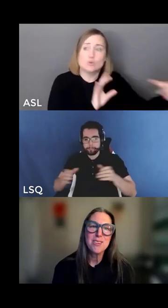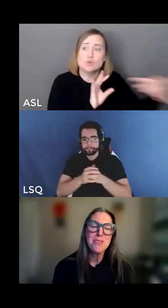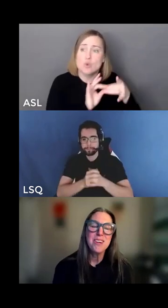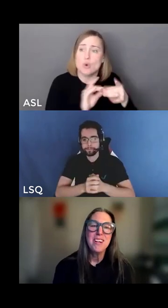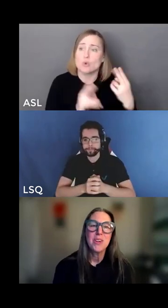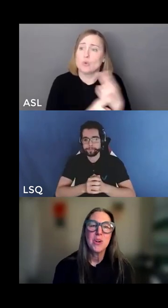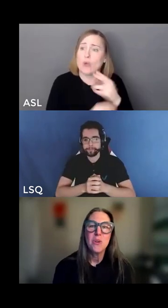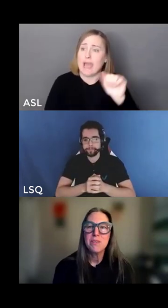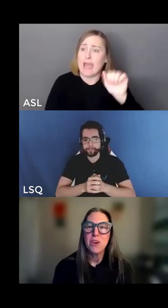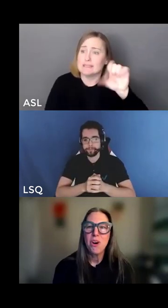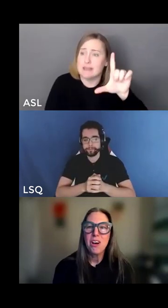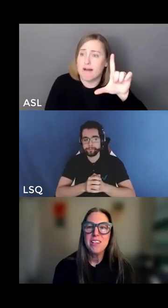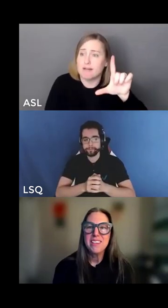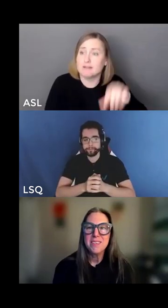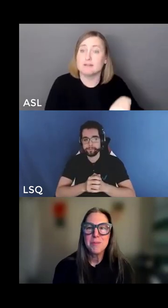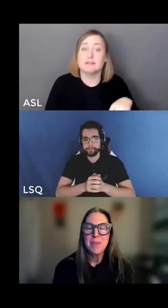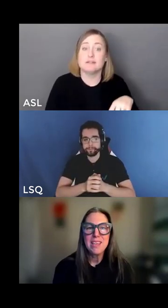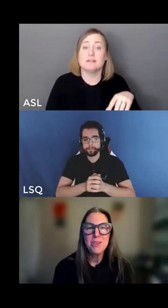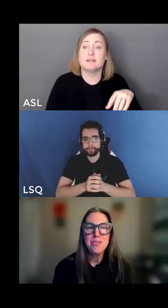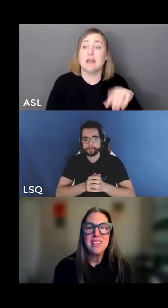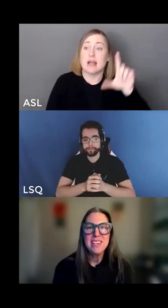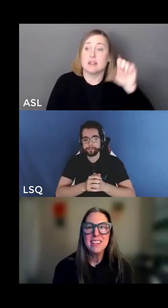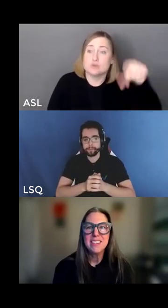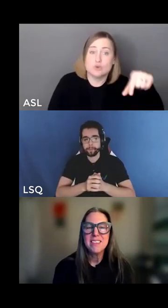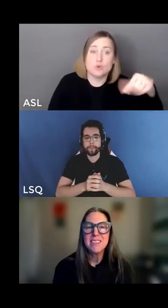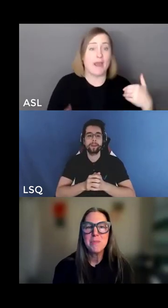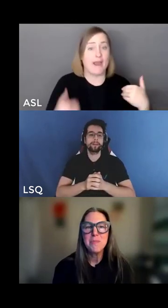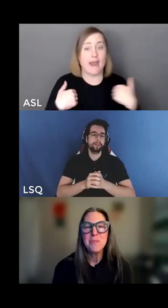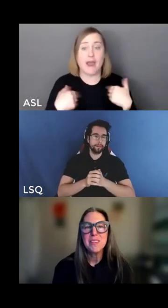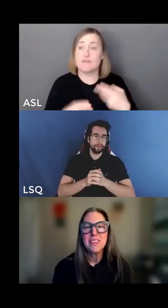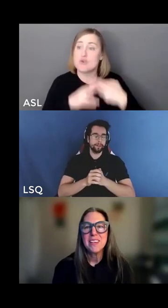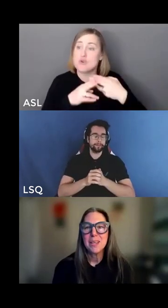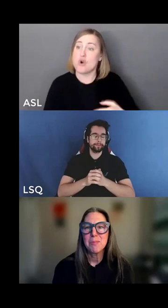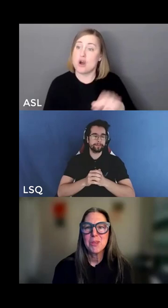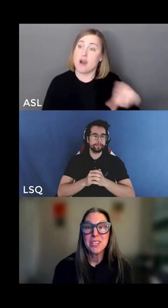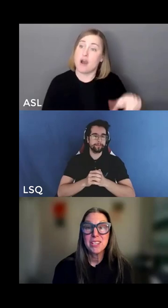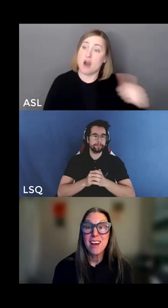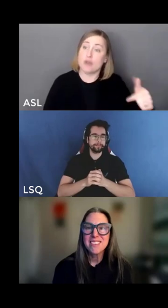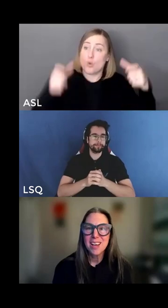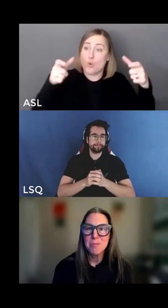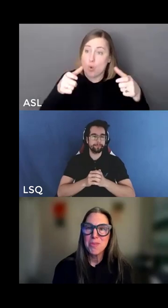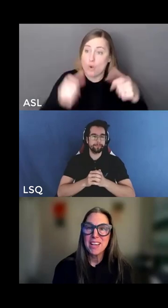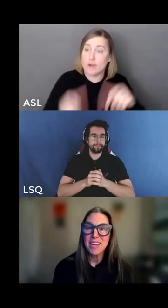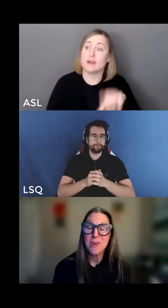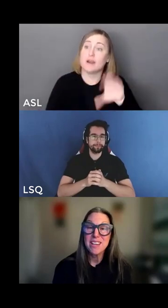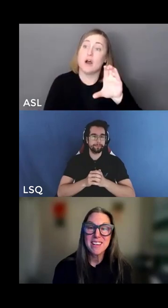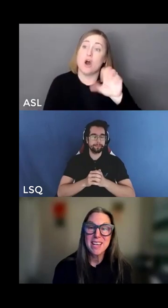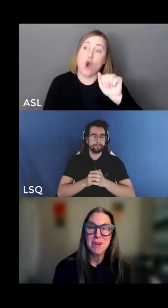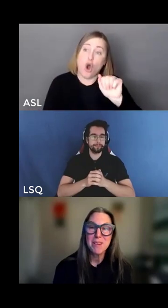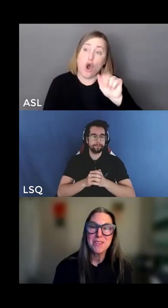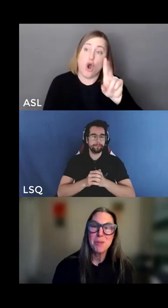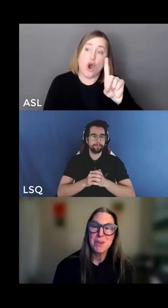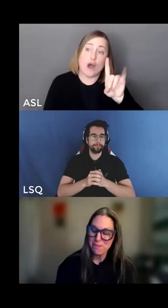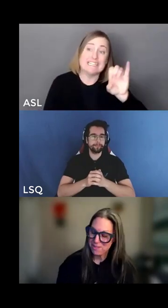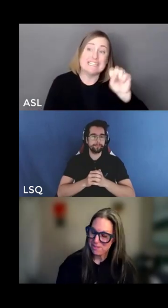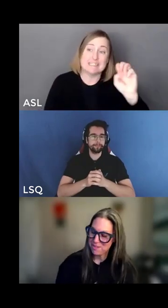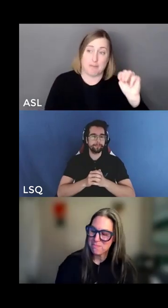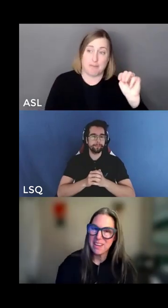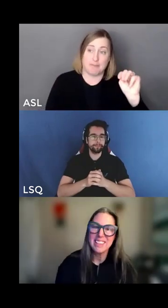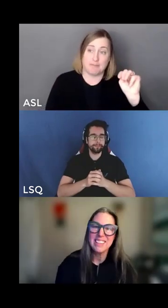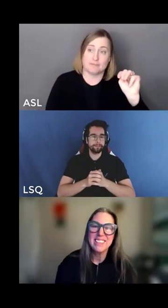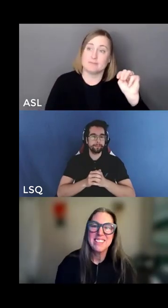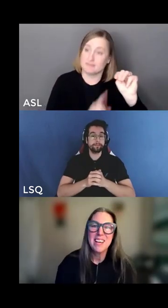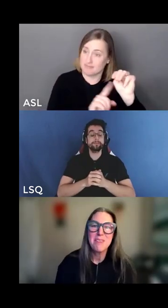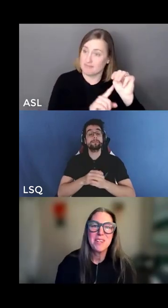lsq the coin of odd ism a uv ism i am learning a lot about that coin that i am on the top of